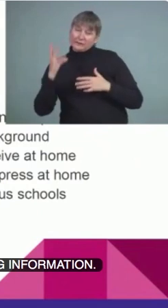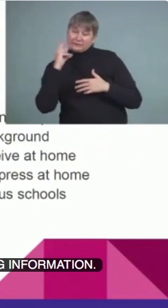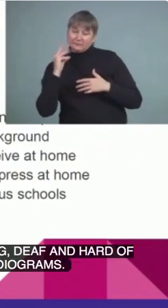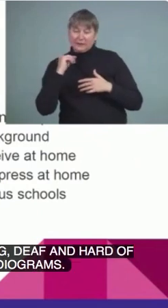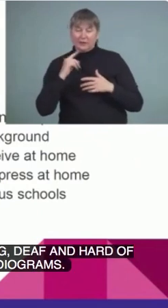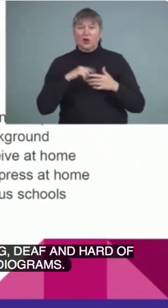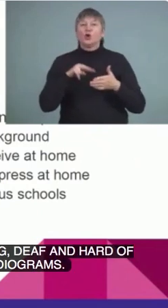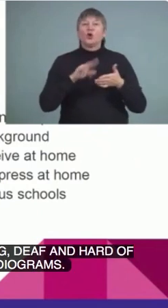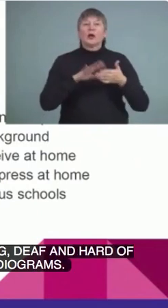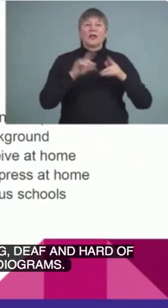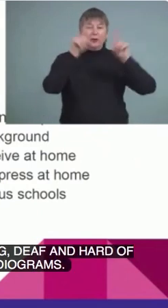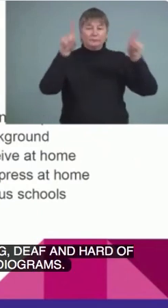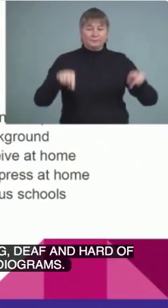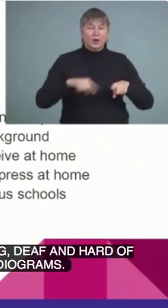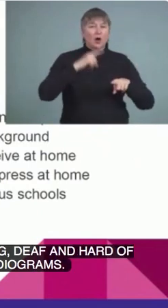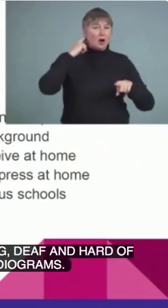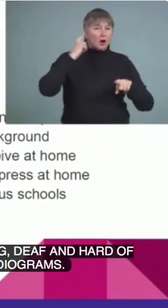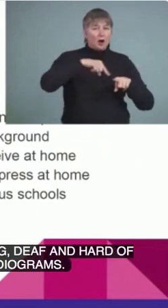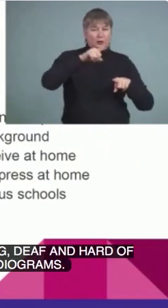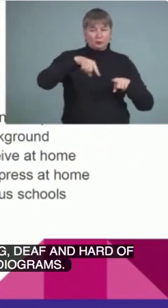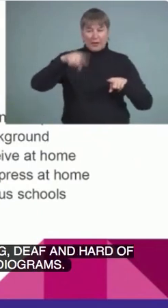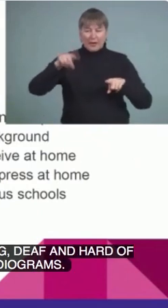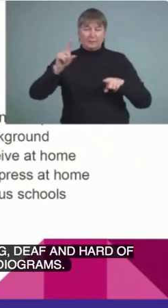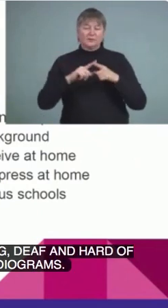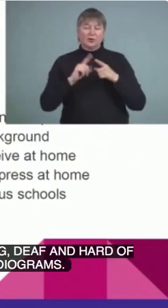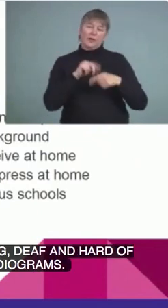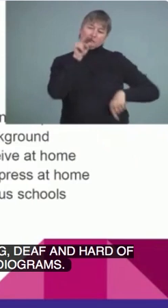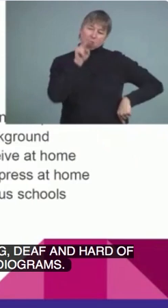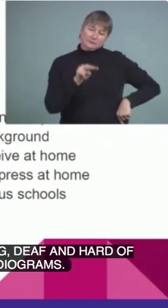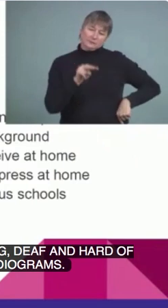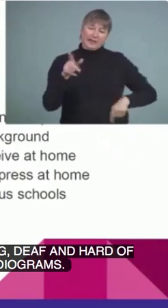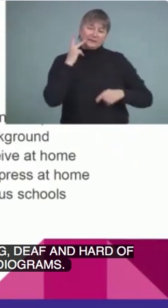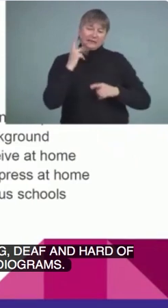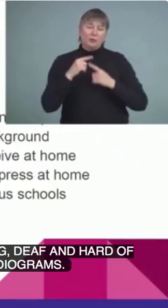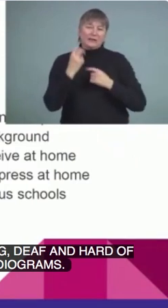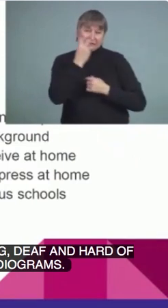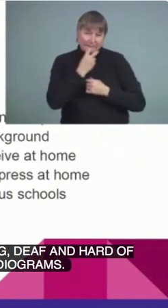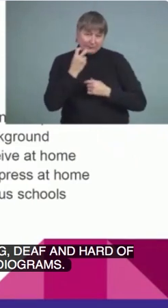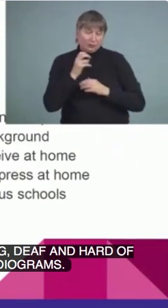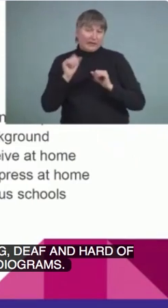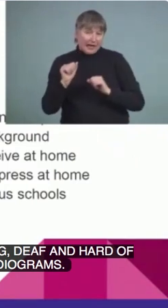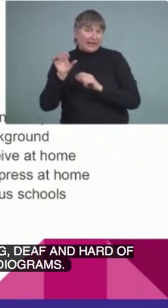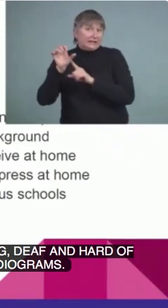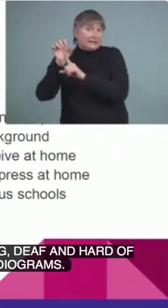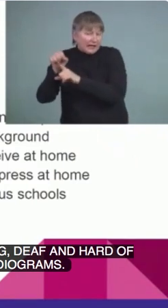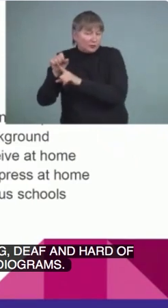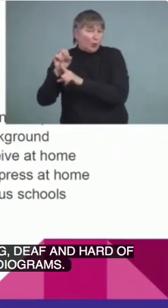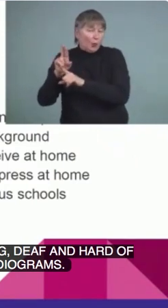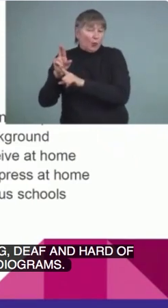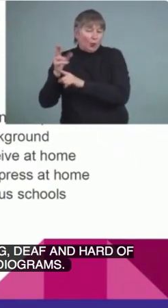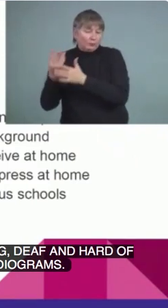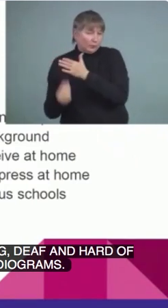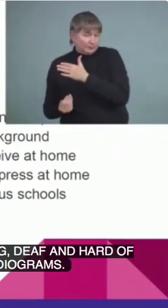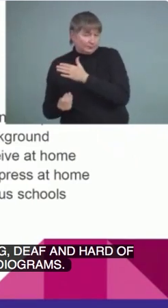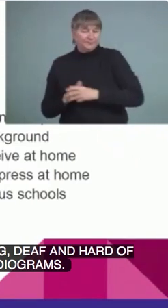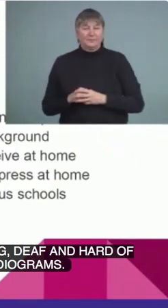what speech sounds the student is currently able to access, or perhaps not, and their level and type of